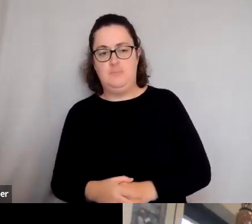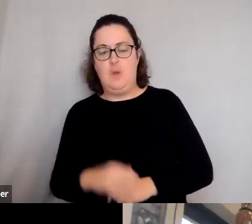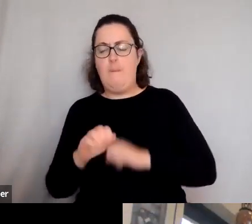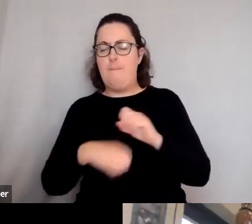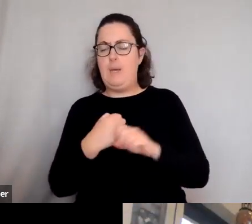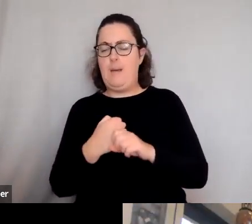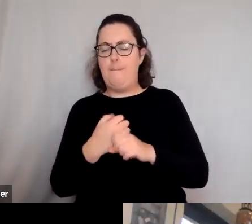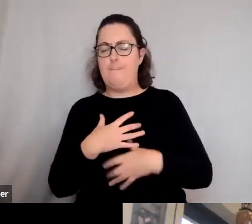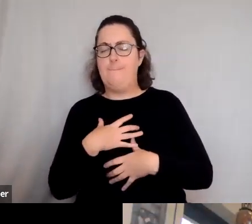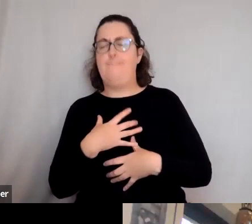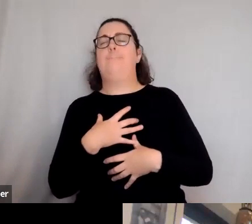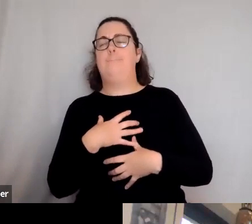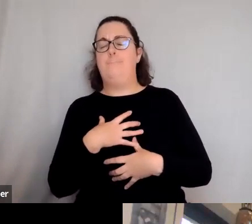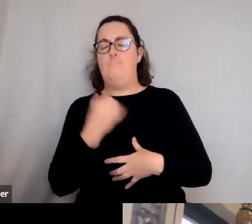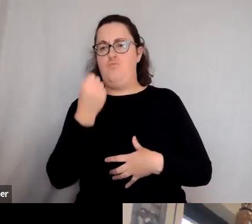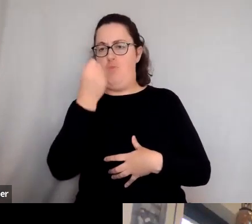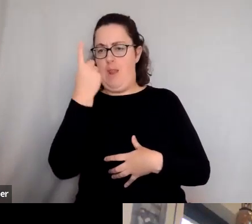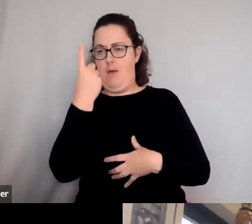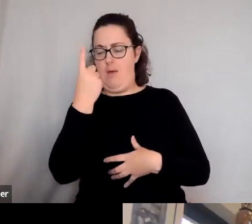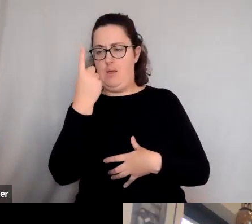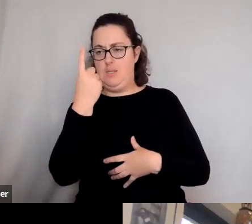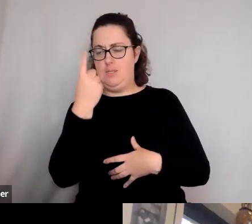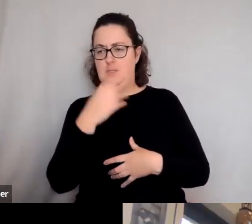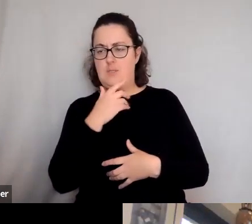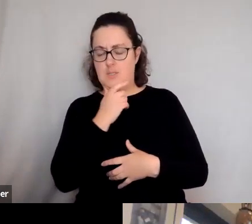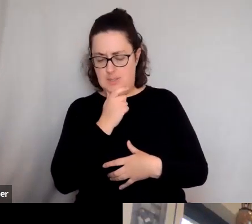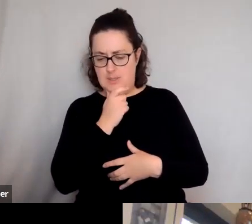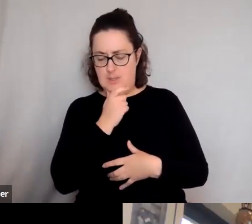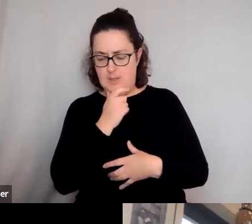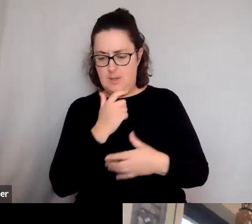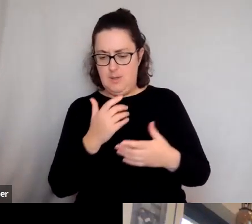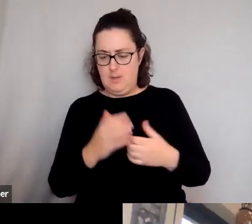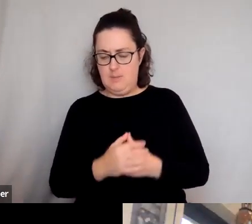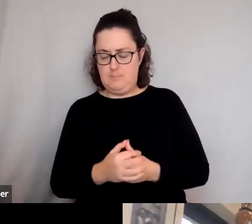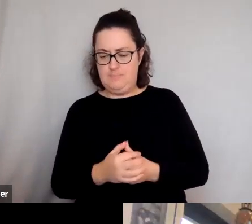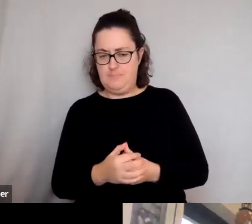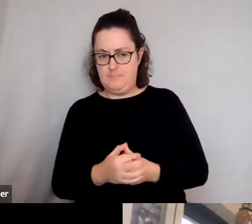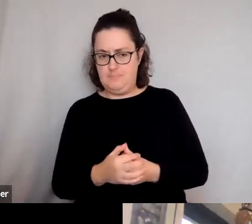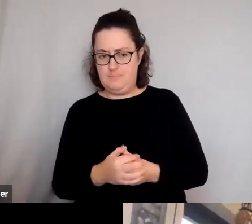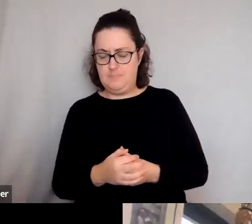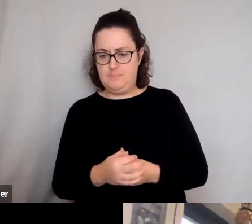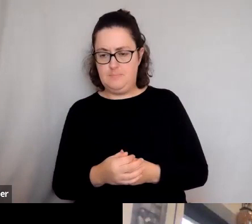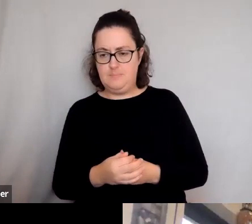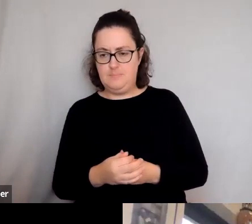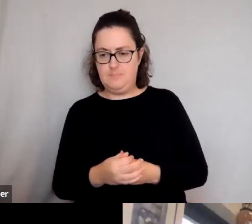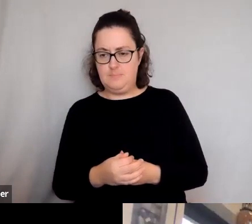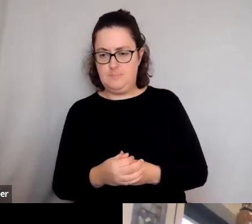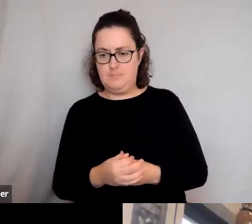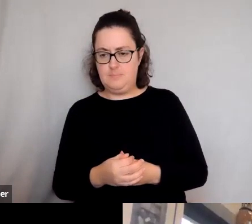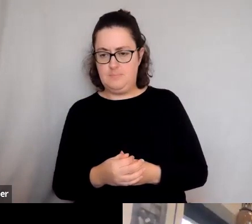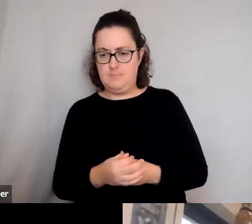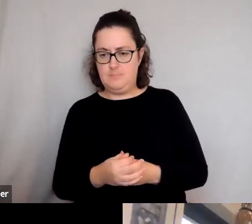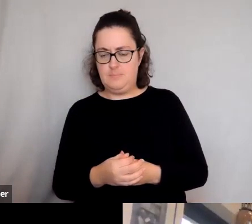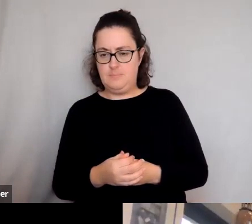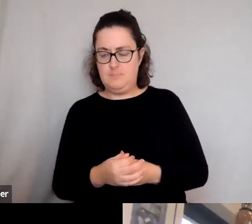of yourself, to say that the kind of, the close connection in modern thought